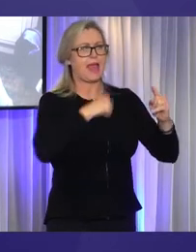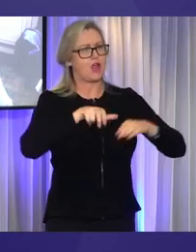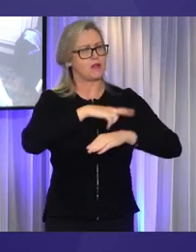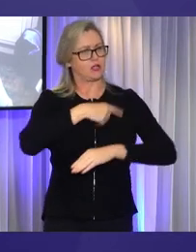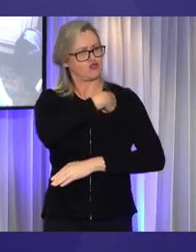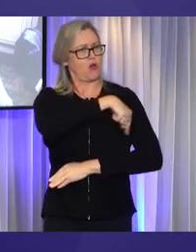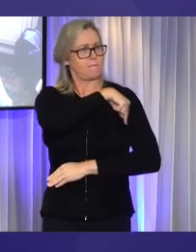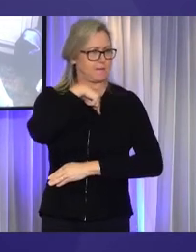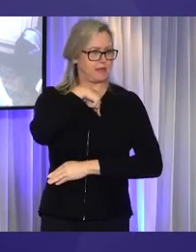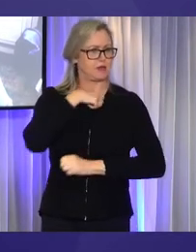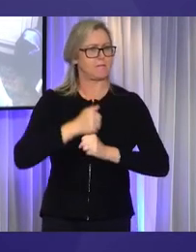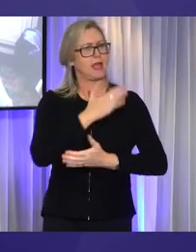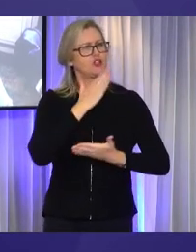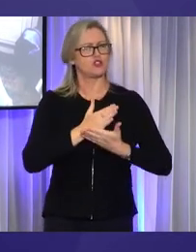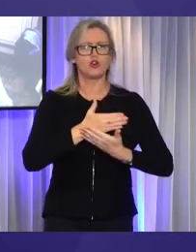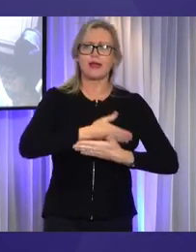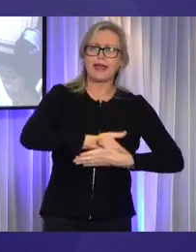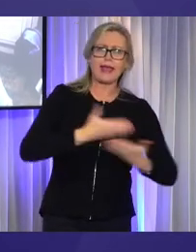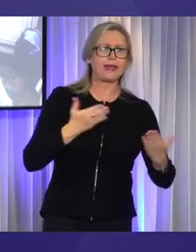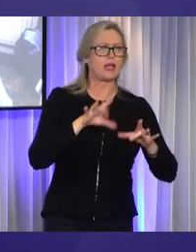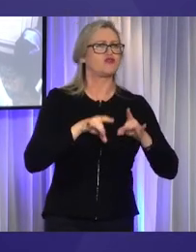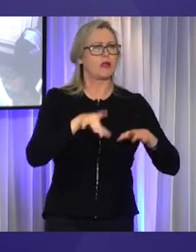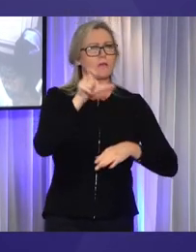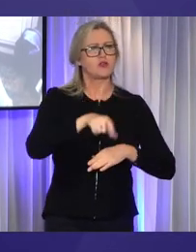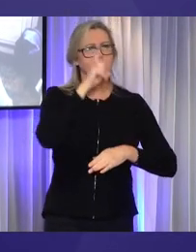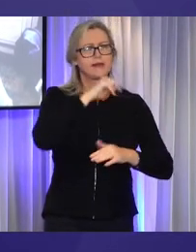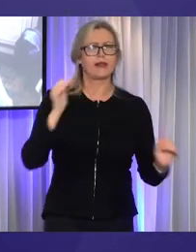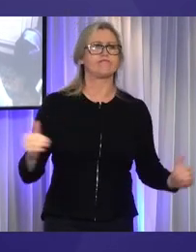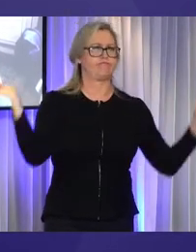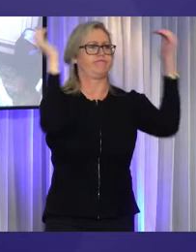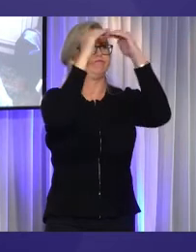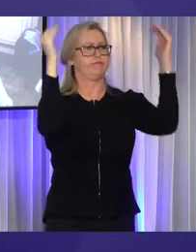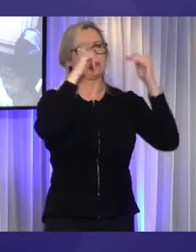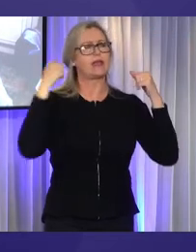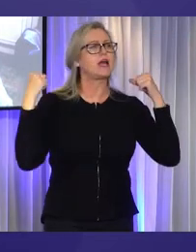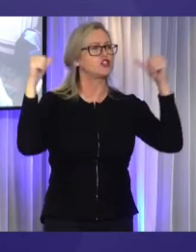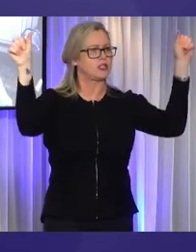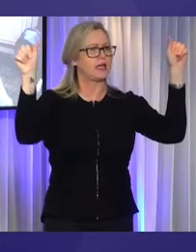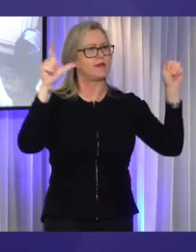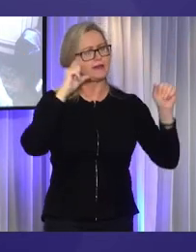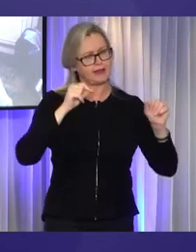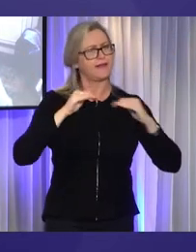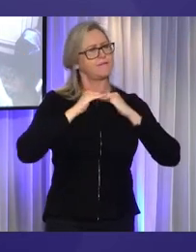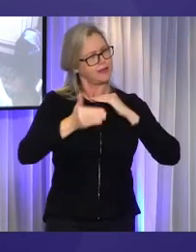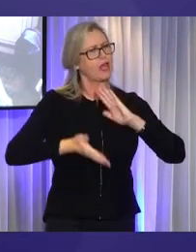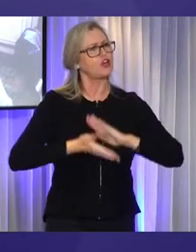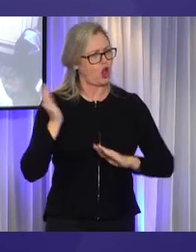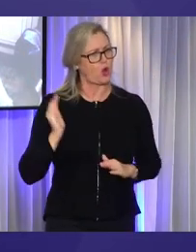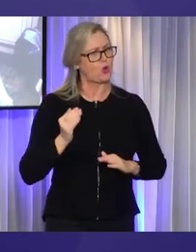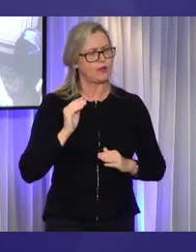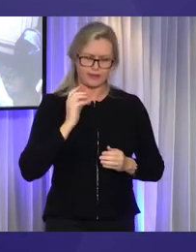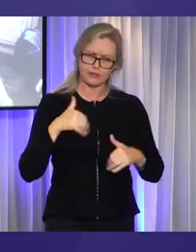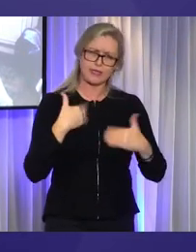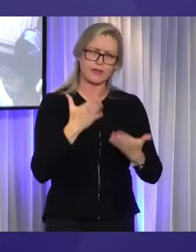enabling every Australian to meet their potential, to achieve, to have a fair go and to have real